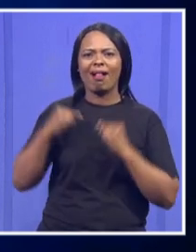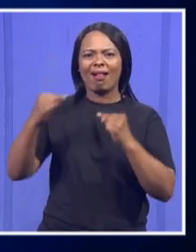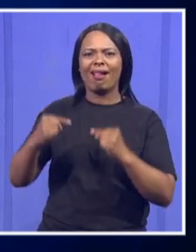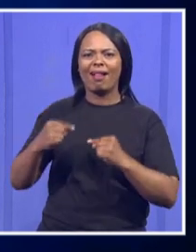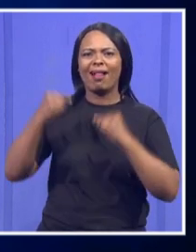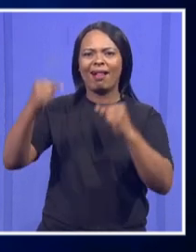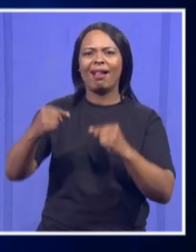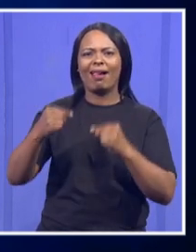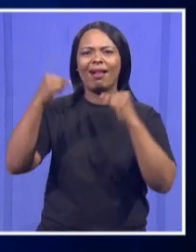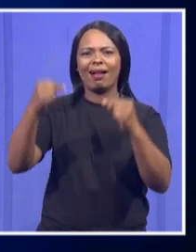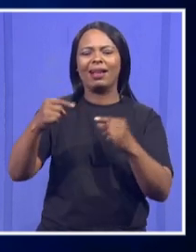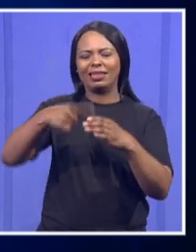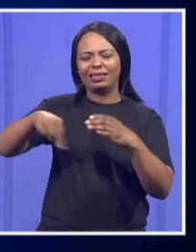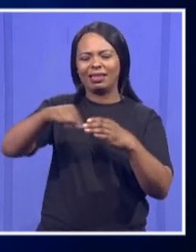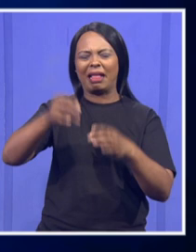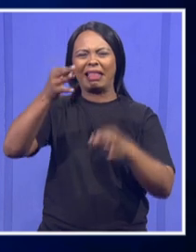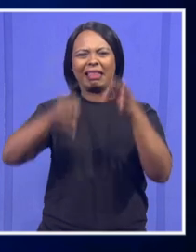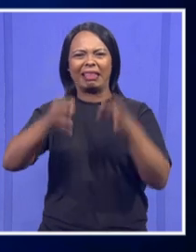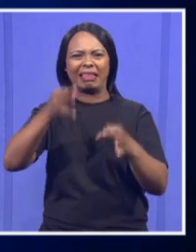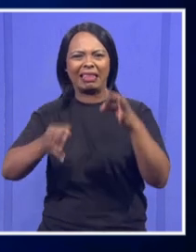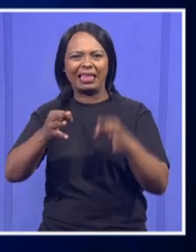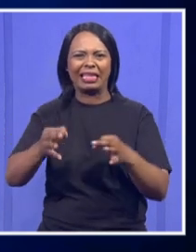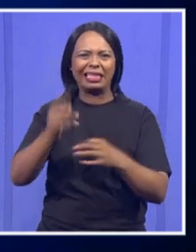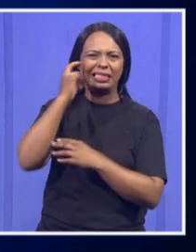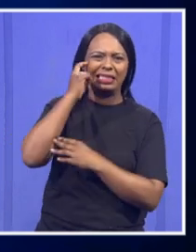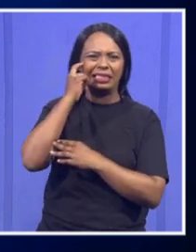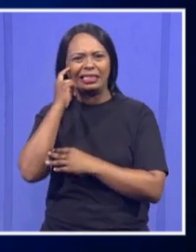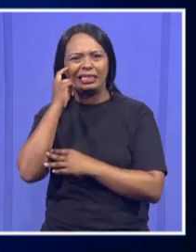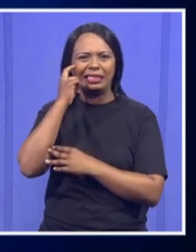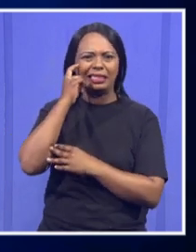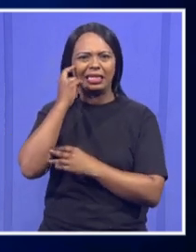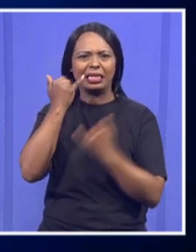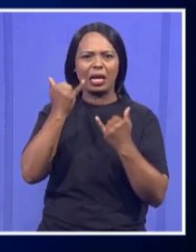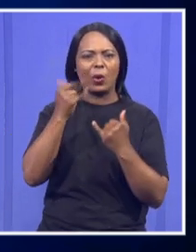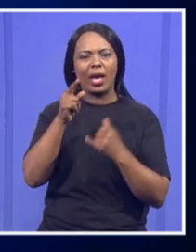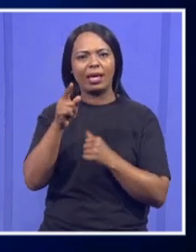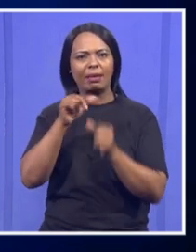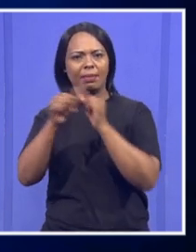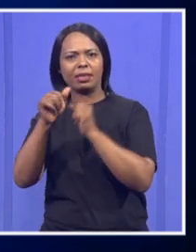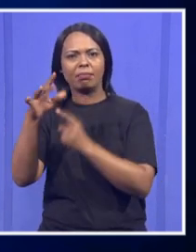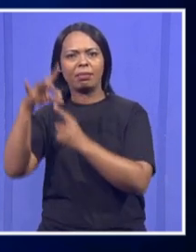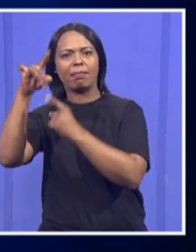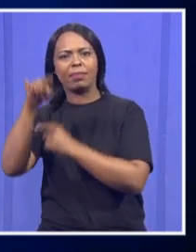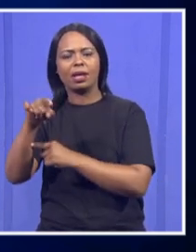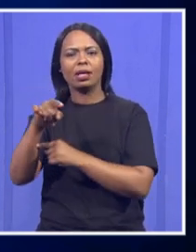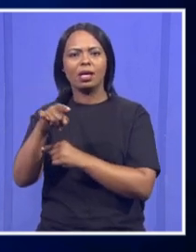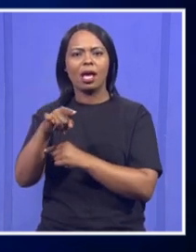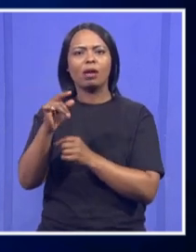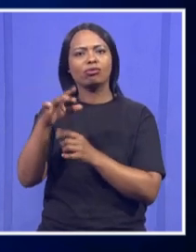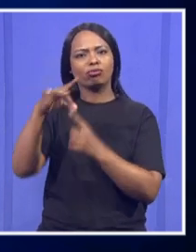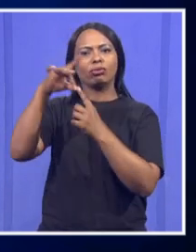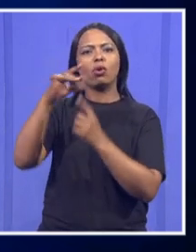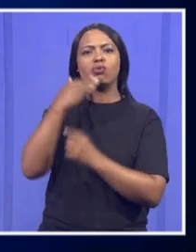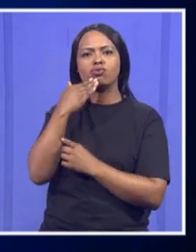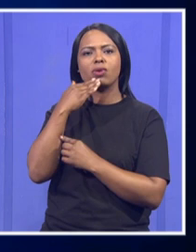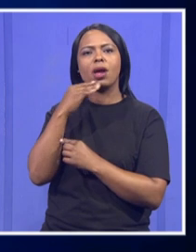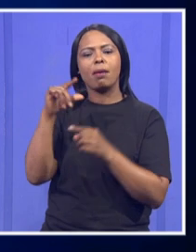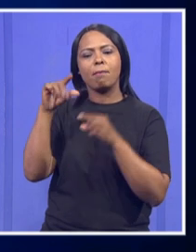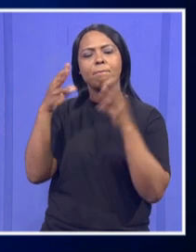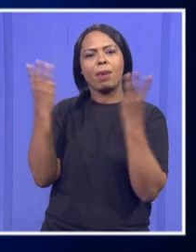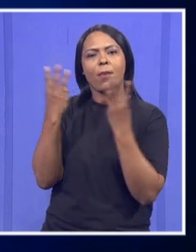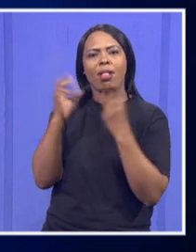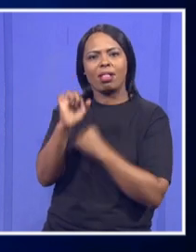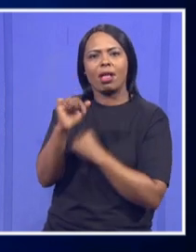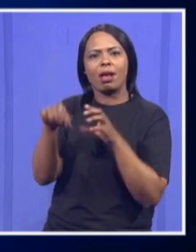that makes one for you to go to be able to serve the people of Hauden. So I think what is critical is that the